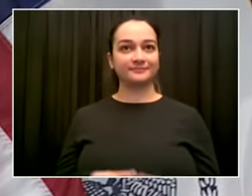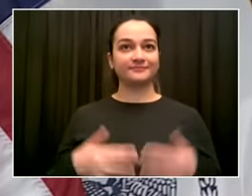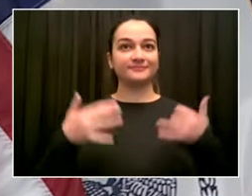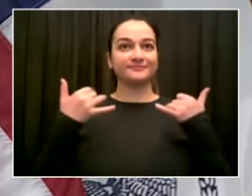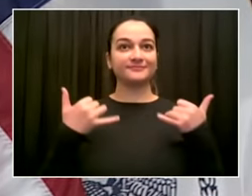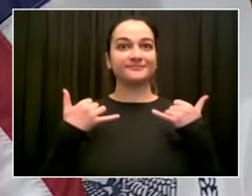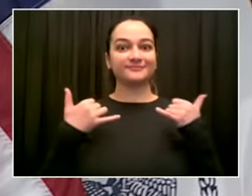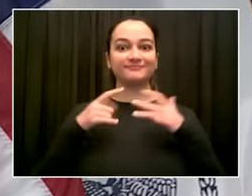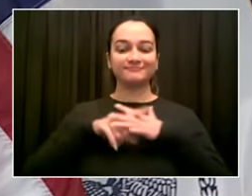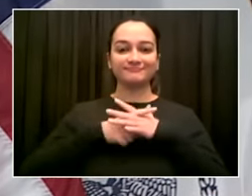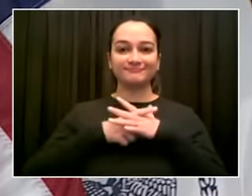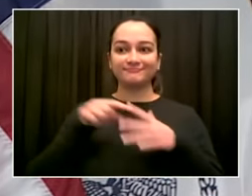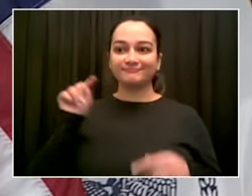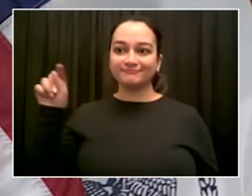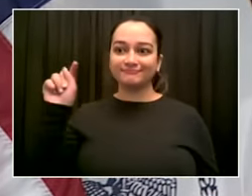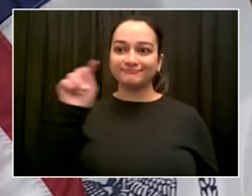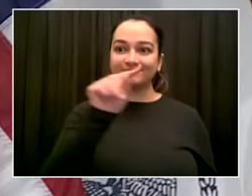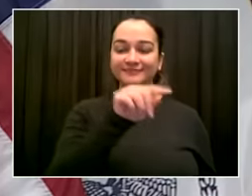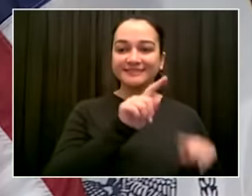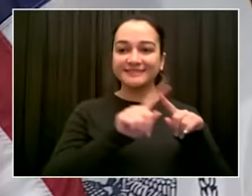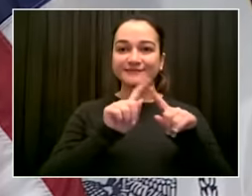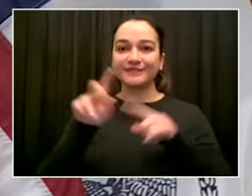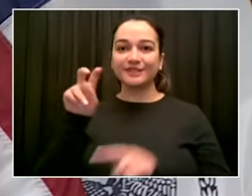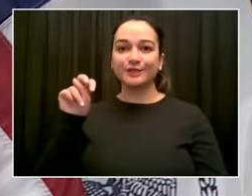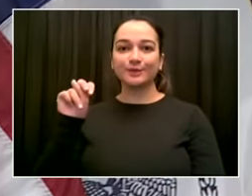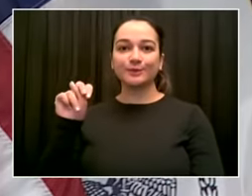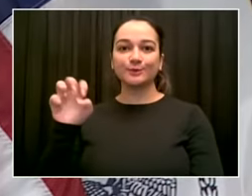know the name and outlet of each journalist.